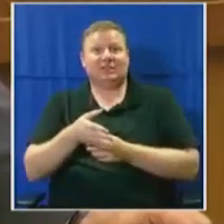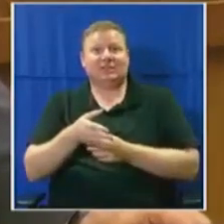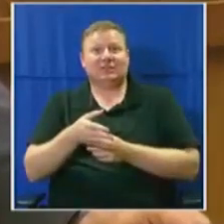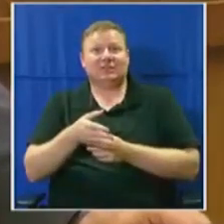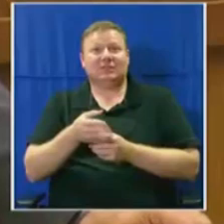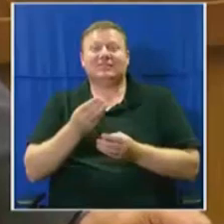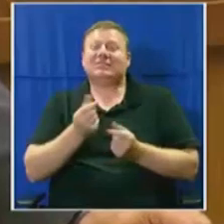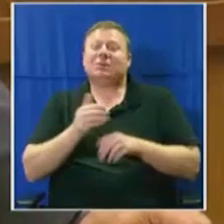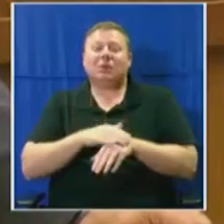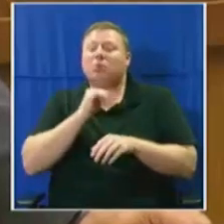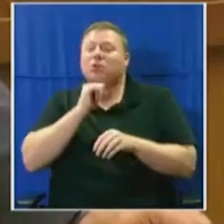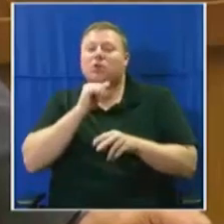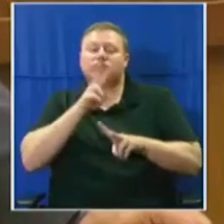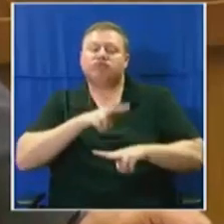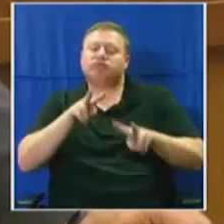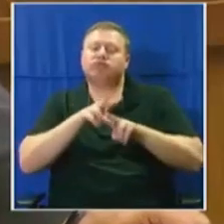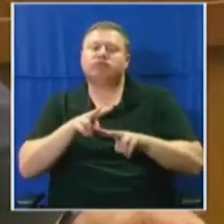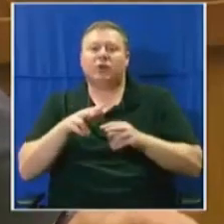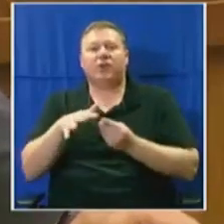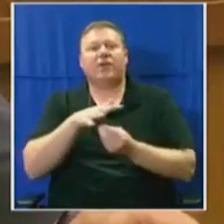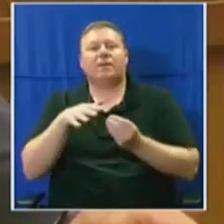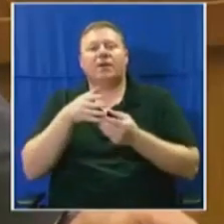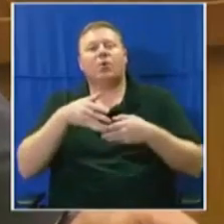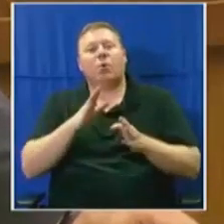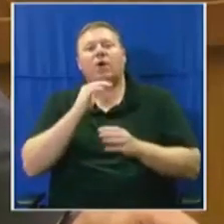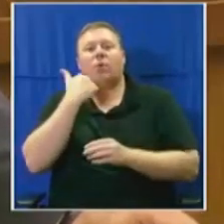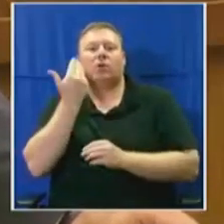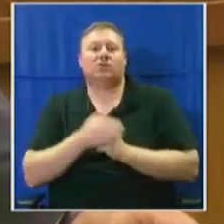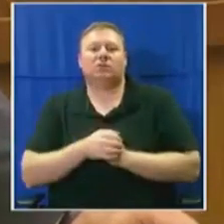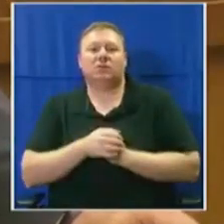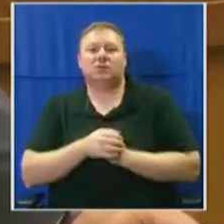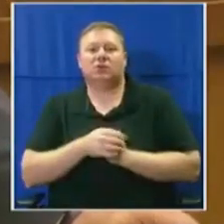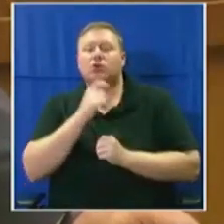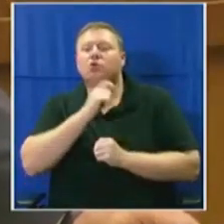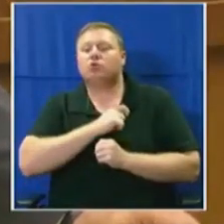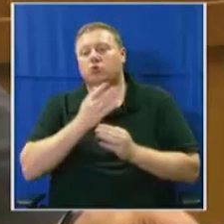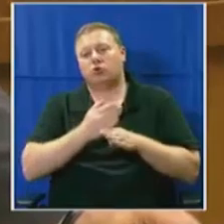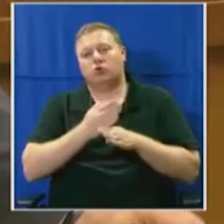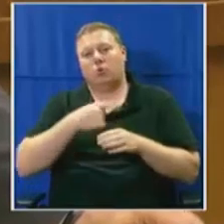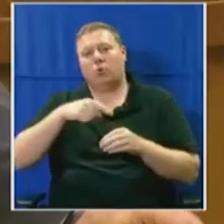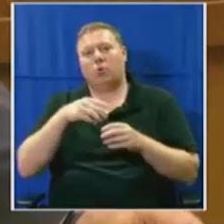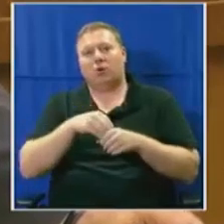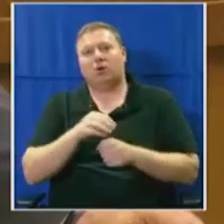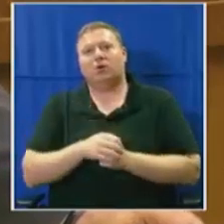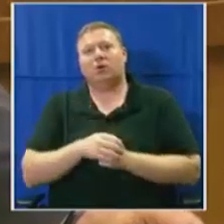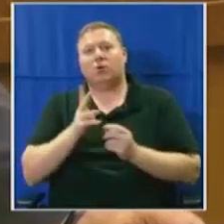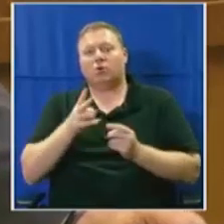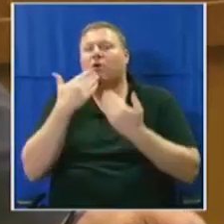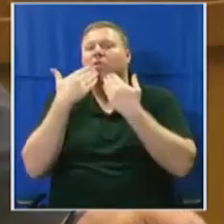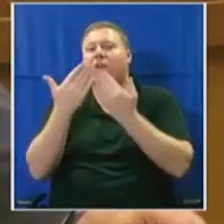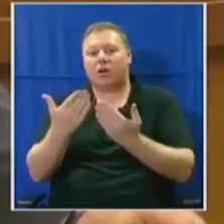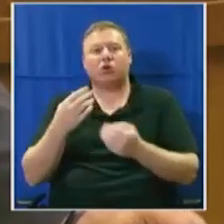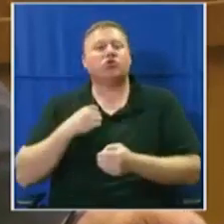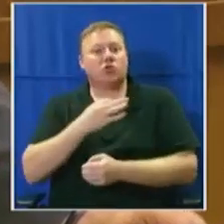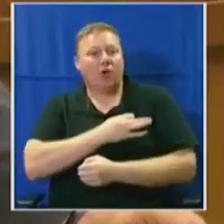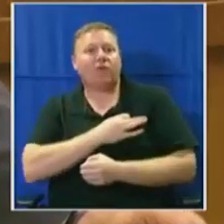after them the way that we should. And that's just the reality of the job that we all are in. I also would like to extend a word of thank you to the staff of